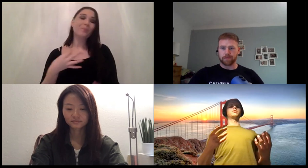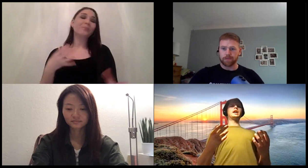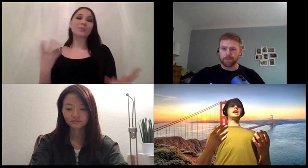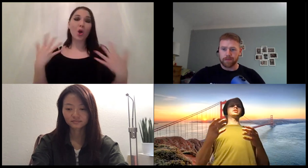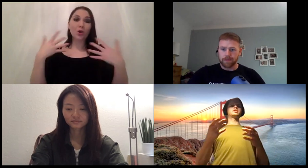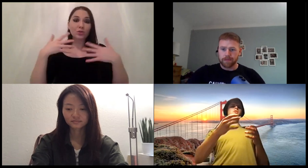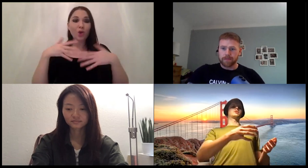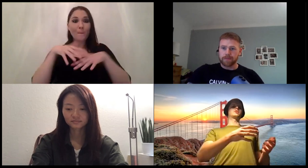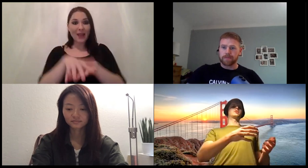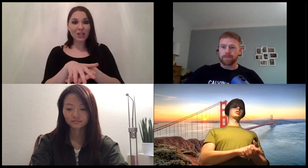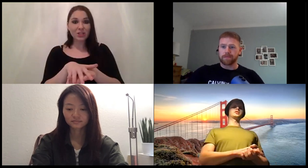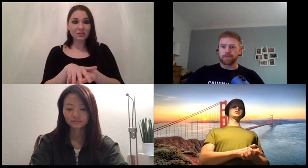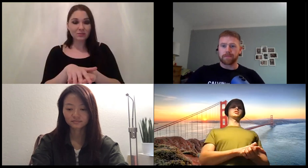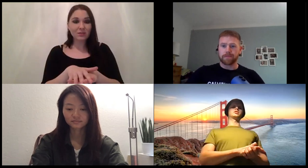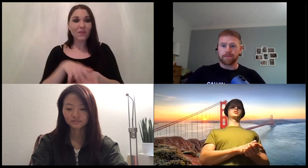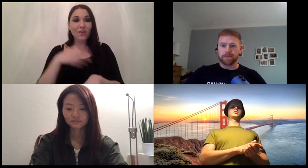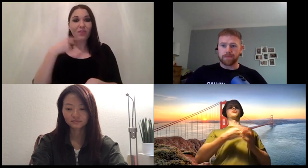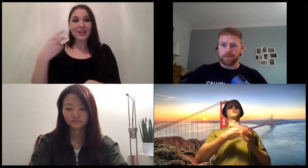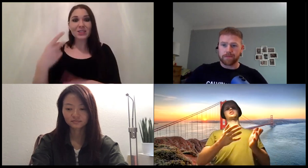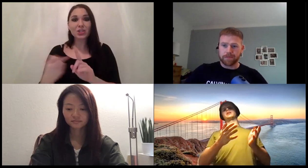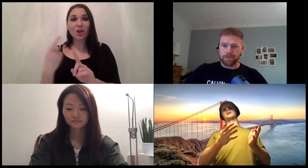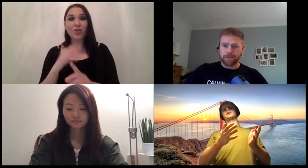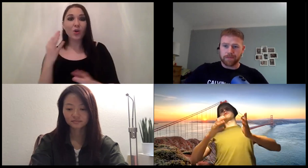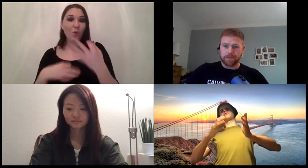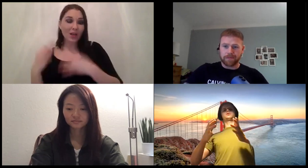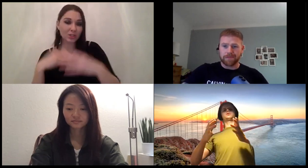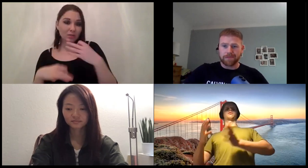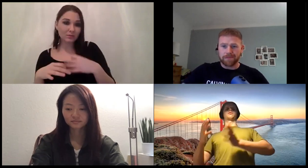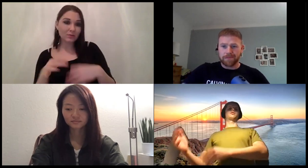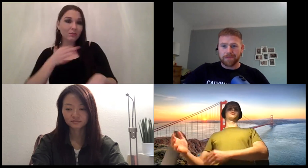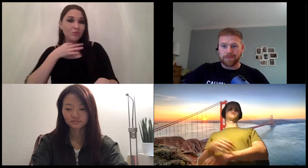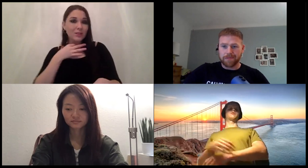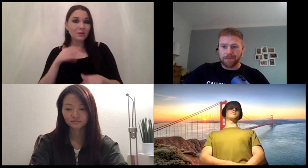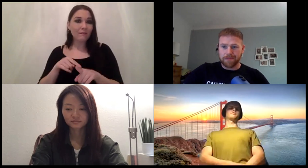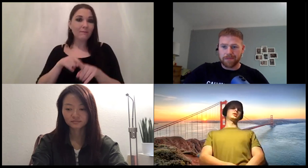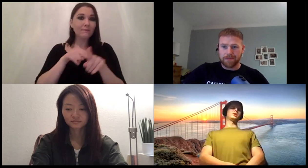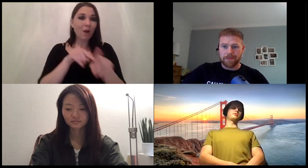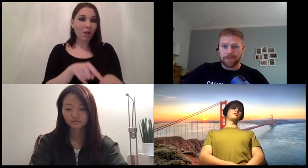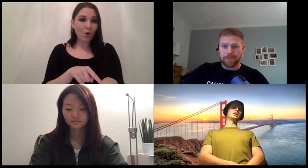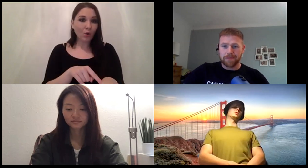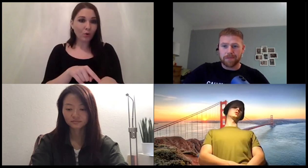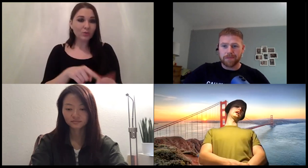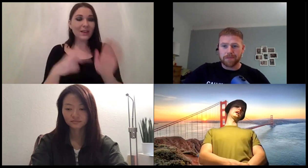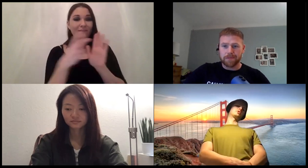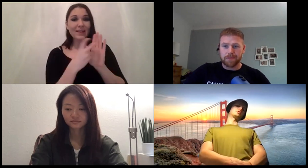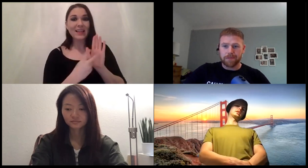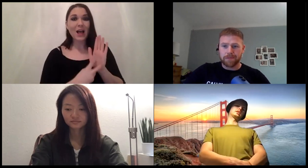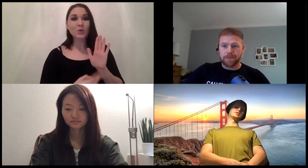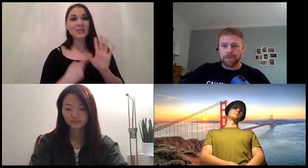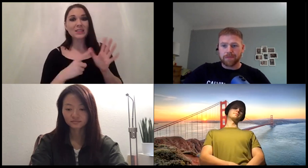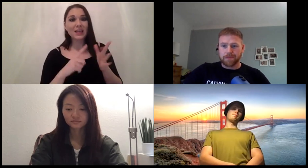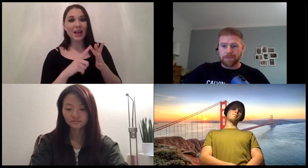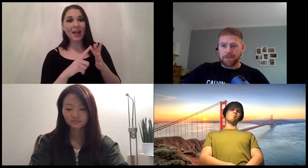the the that you have to the other questions so risk basically follows from for from um filling out the ai project canvas